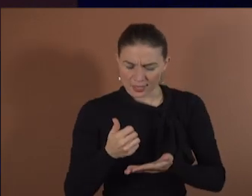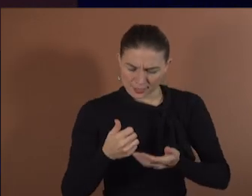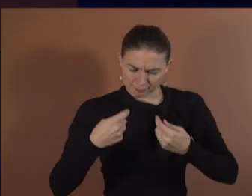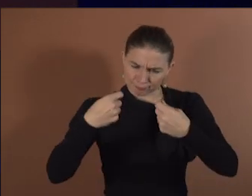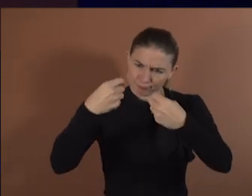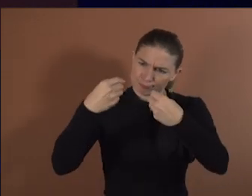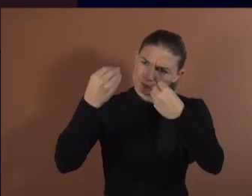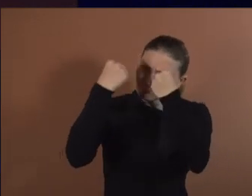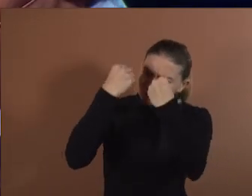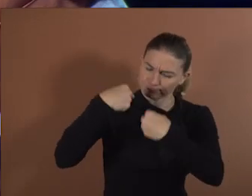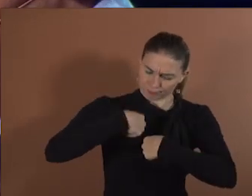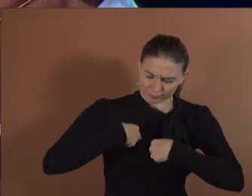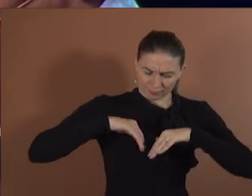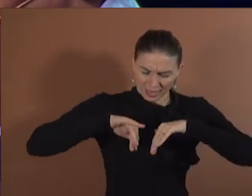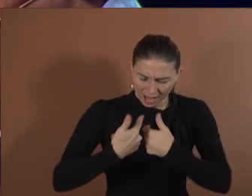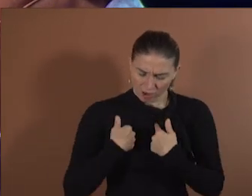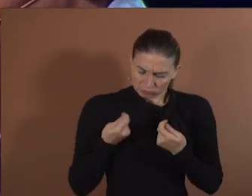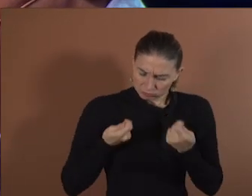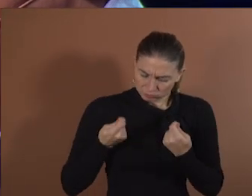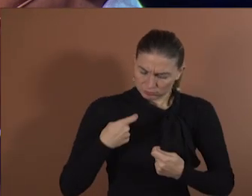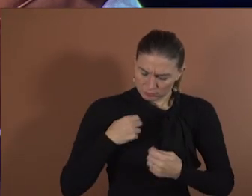over themselves, which they had lost as a patient.